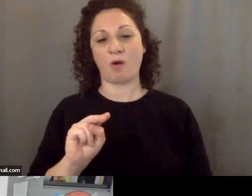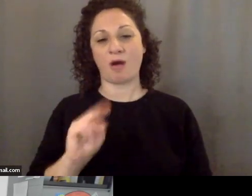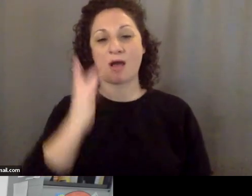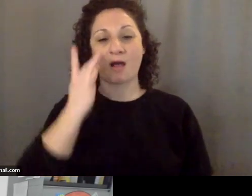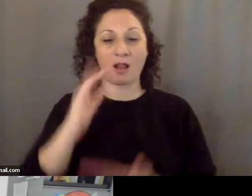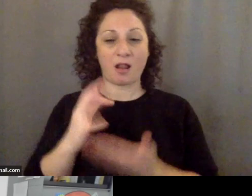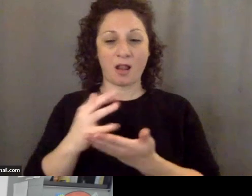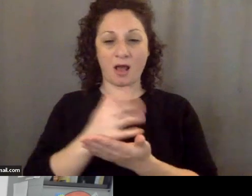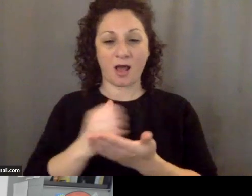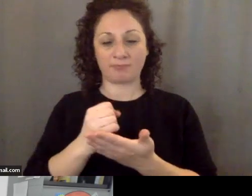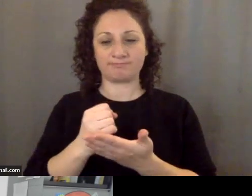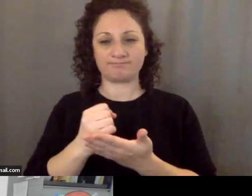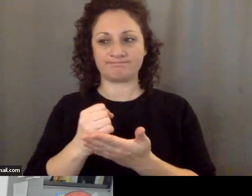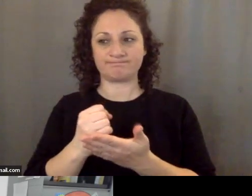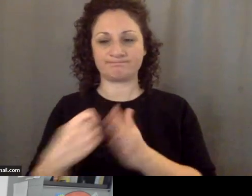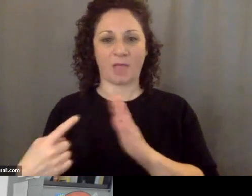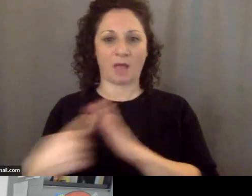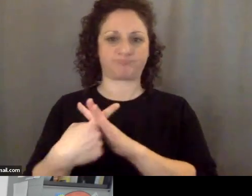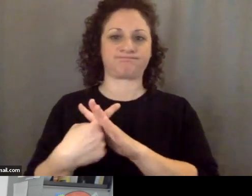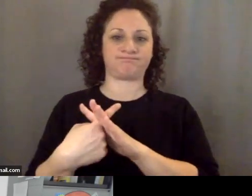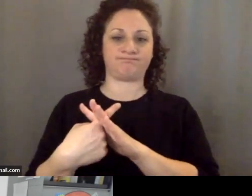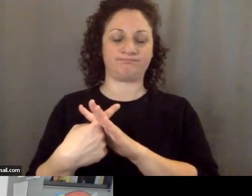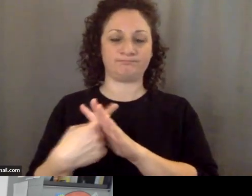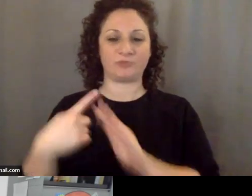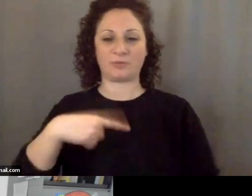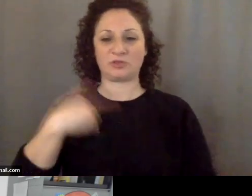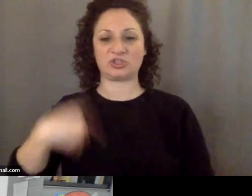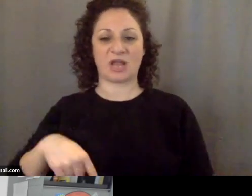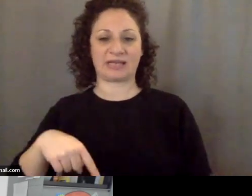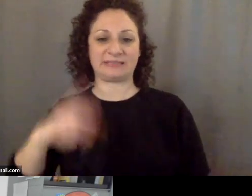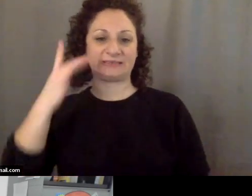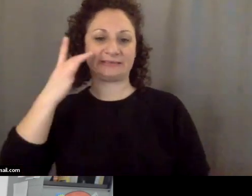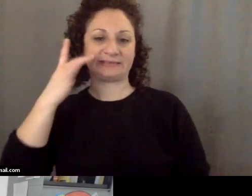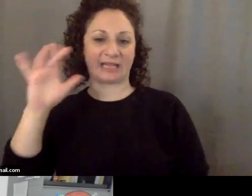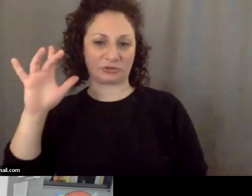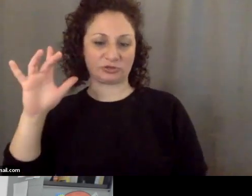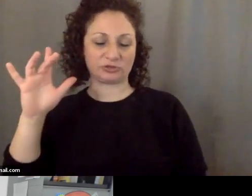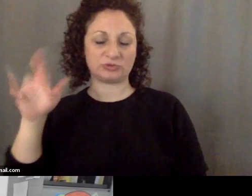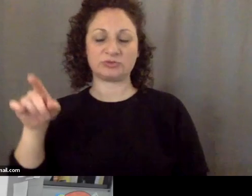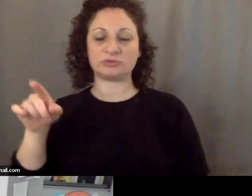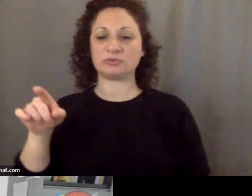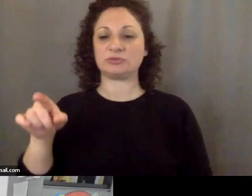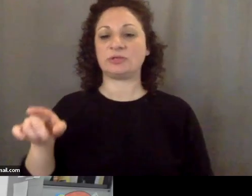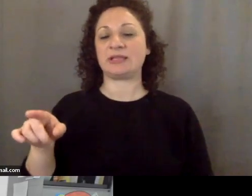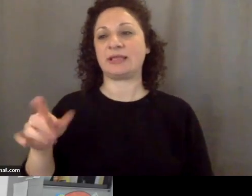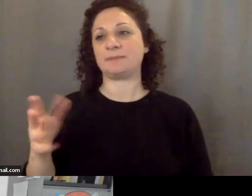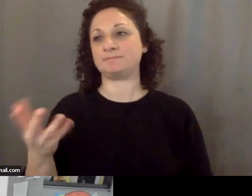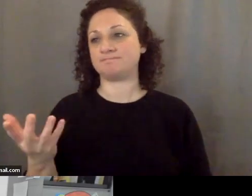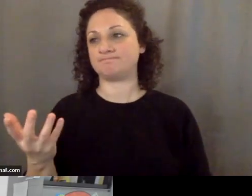infiltrated by Chinese intelligence and so